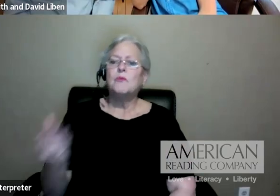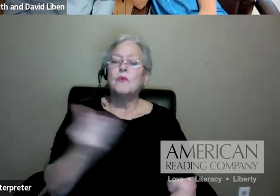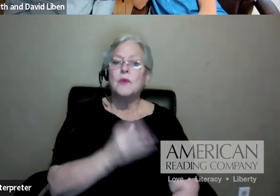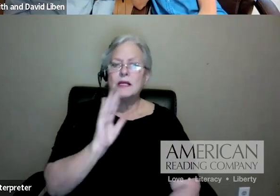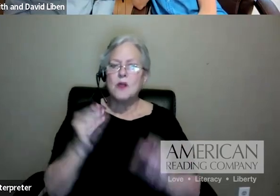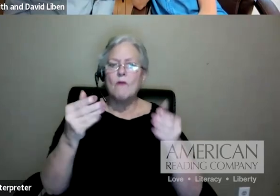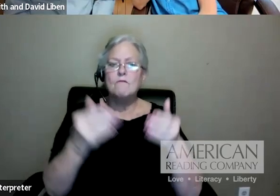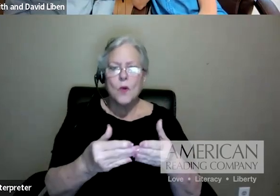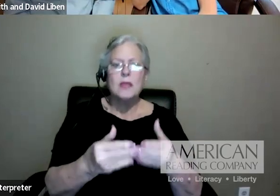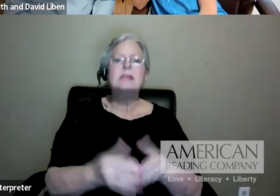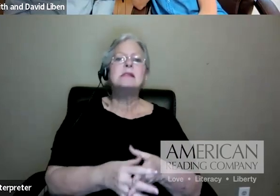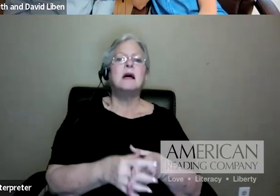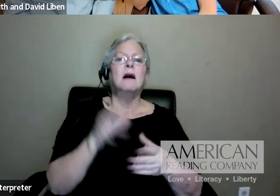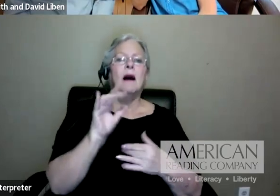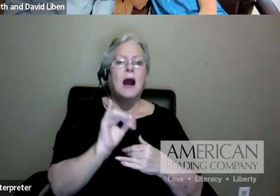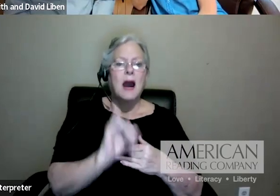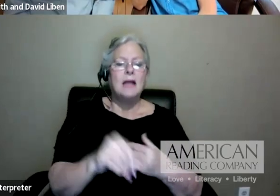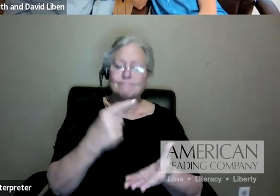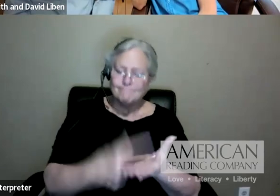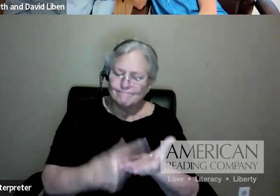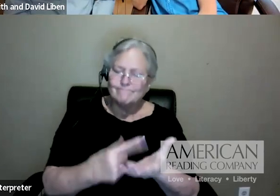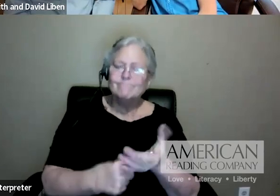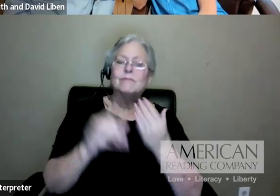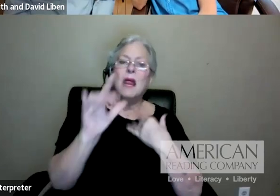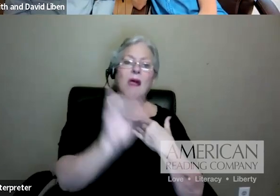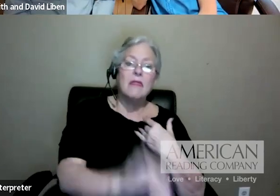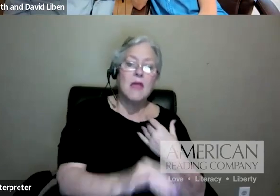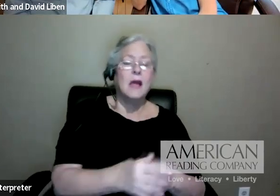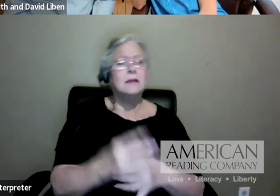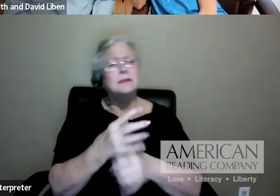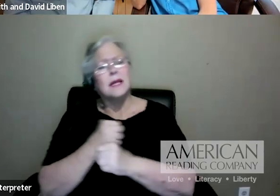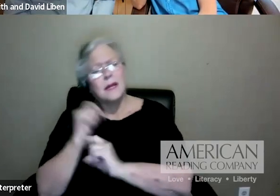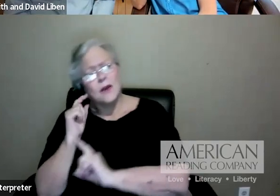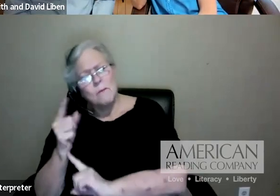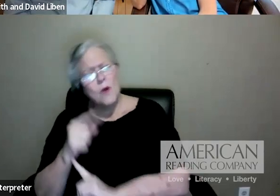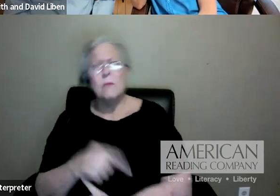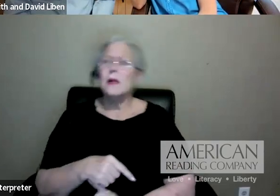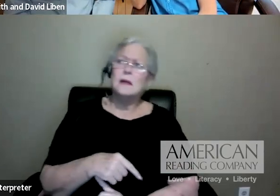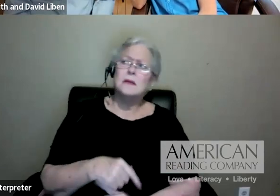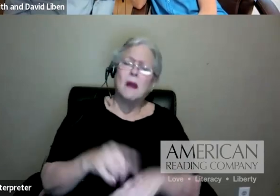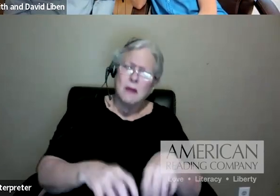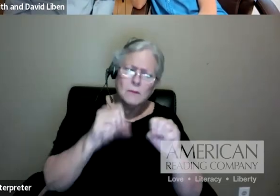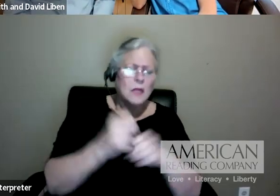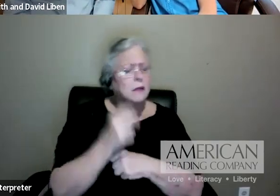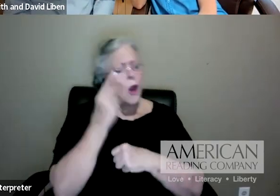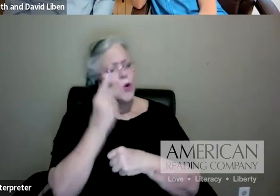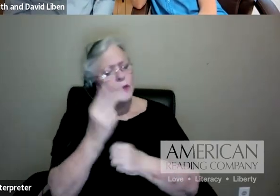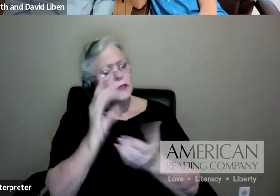discussions around that, taking a pause, whether you're adopting or just looking at your curriculum to think about,